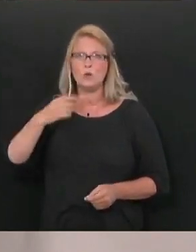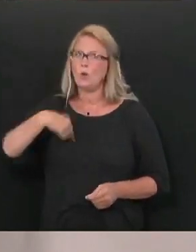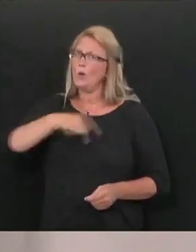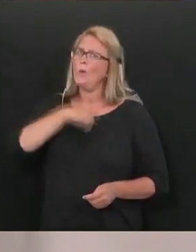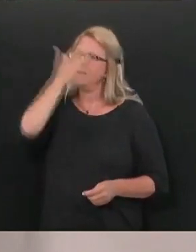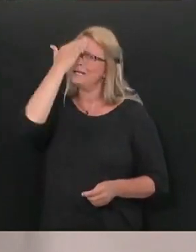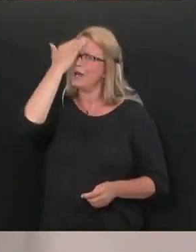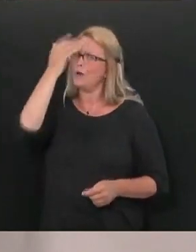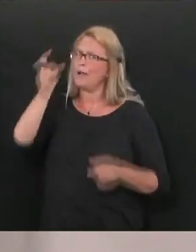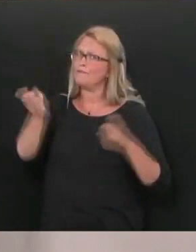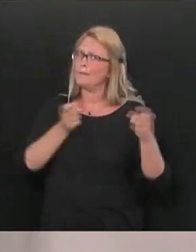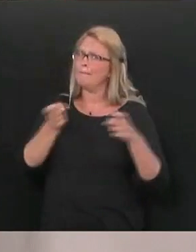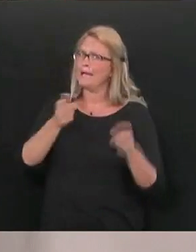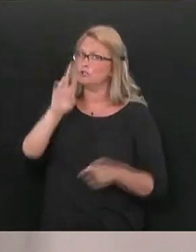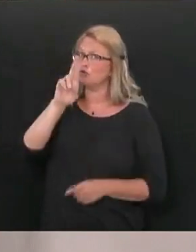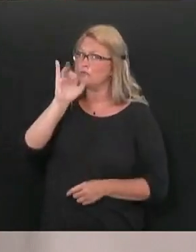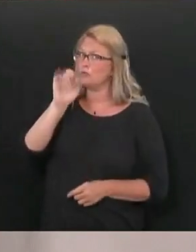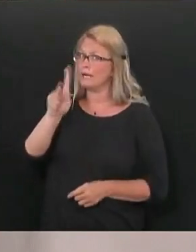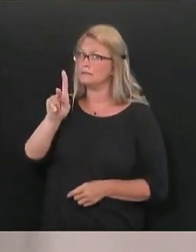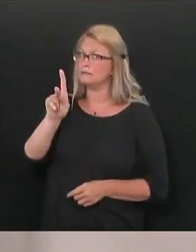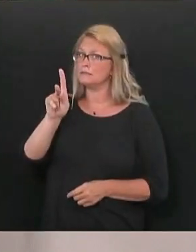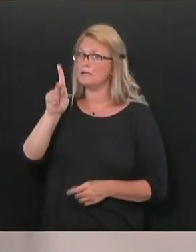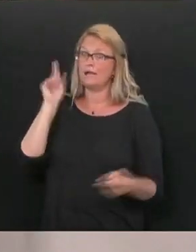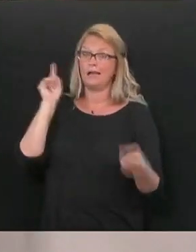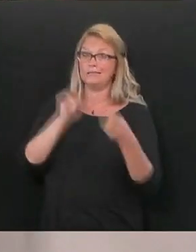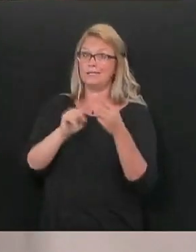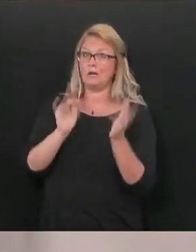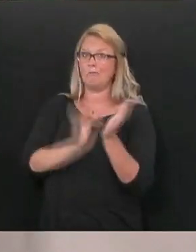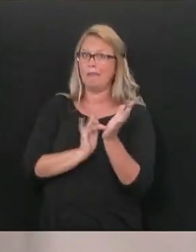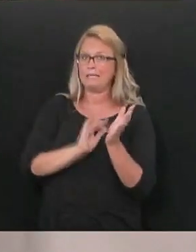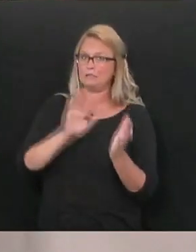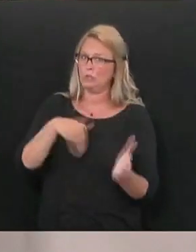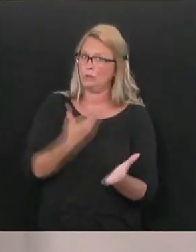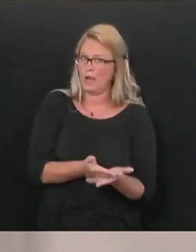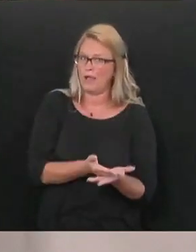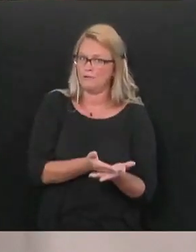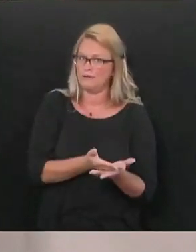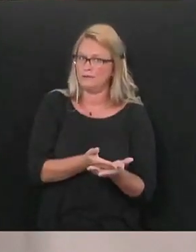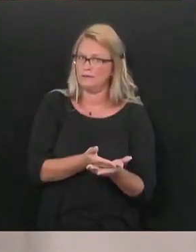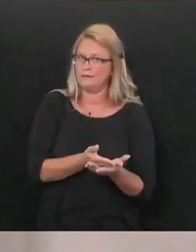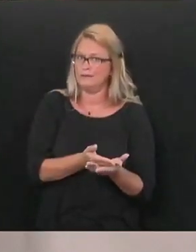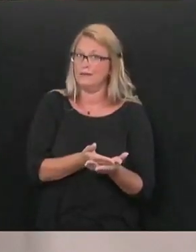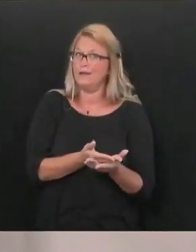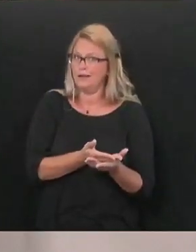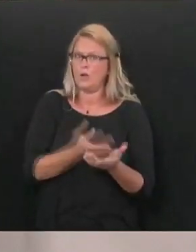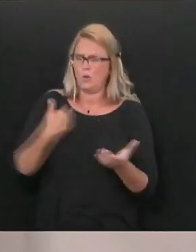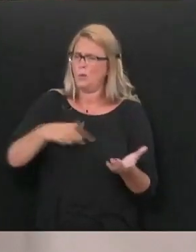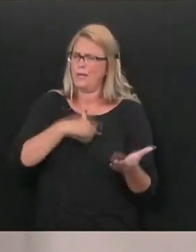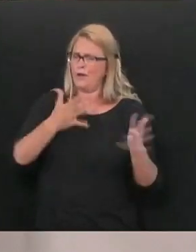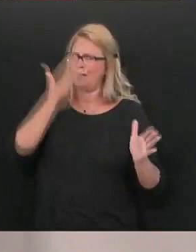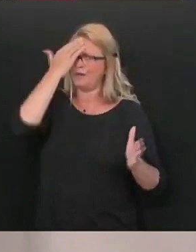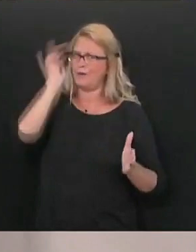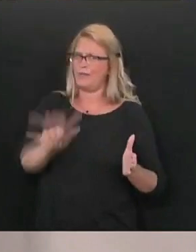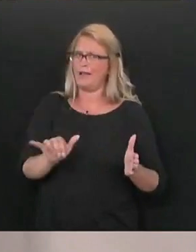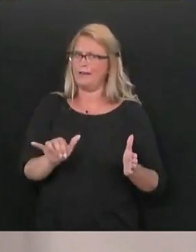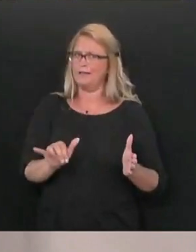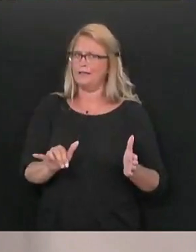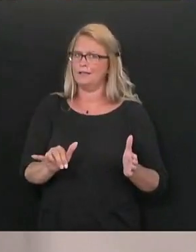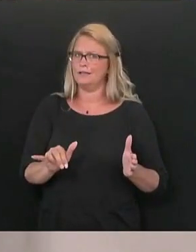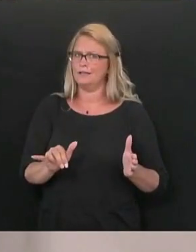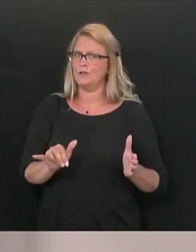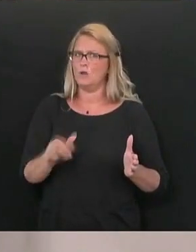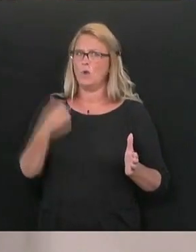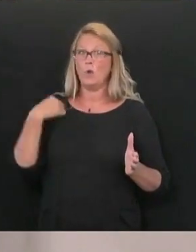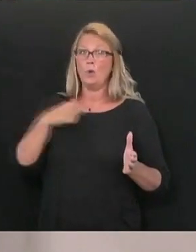some level of risk until we get a vaccine and we're able to stop this thing. We all know that. We are managing